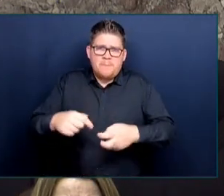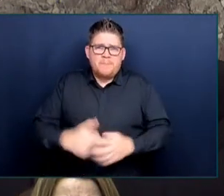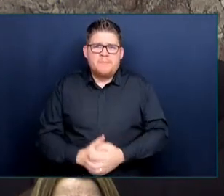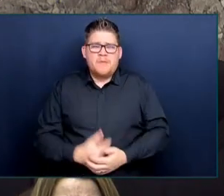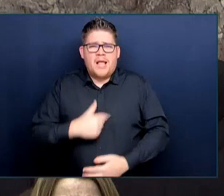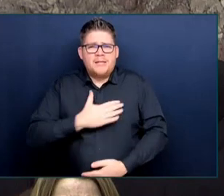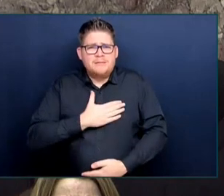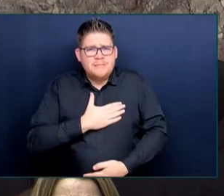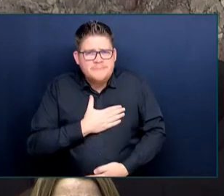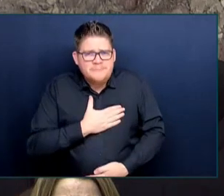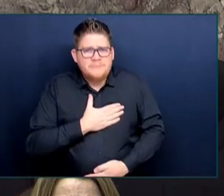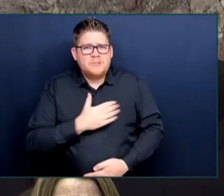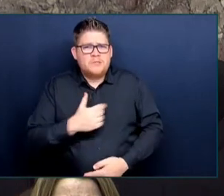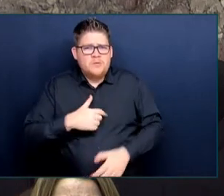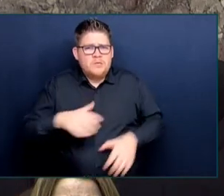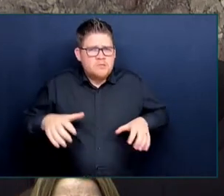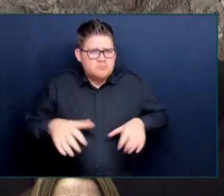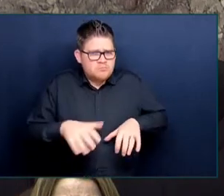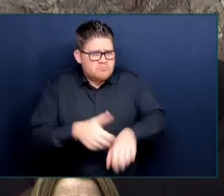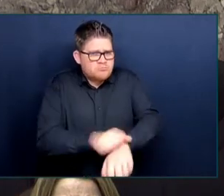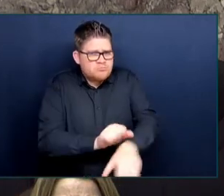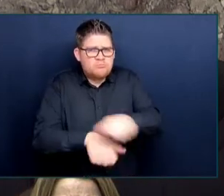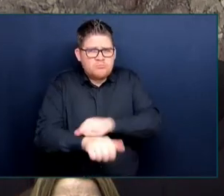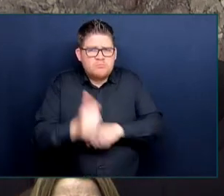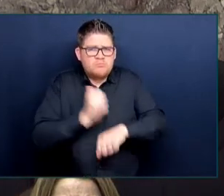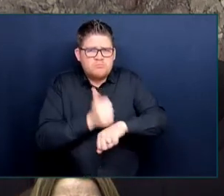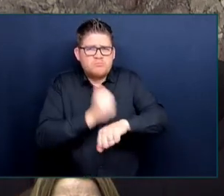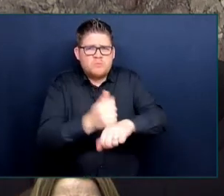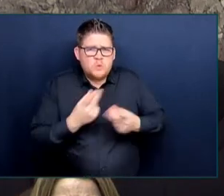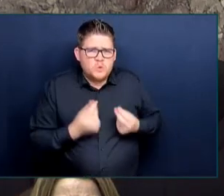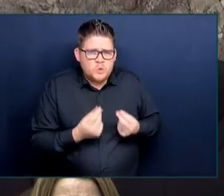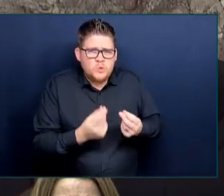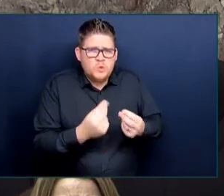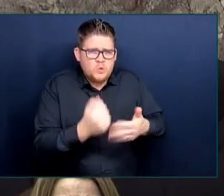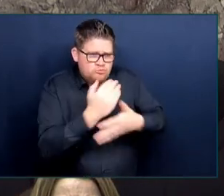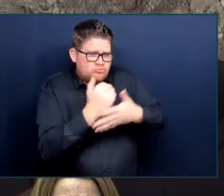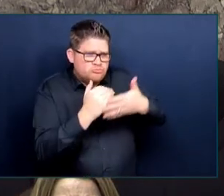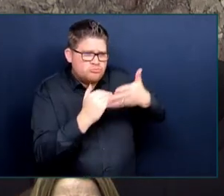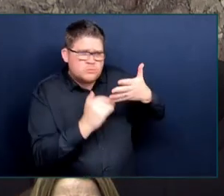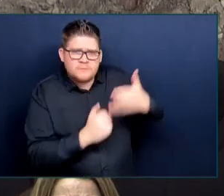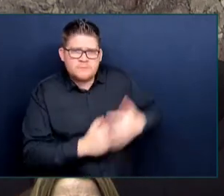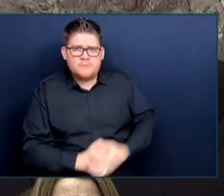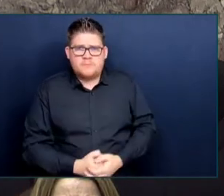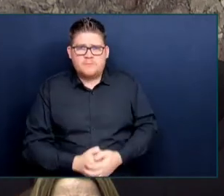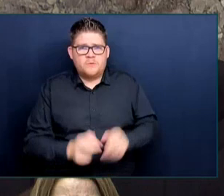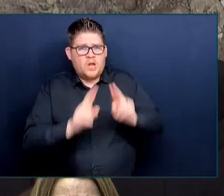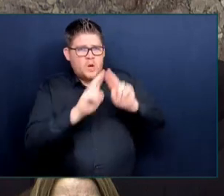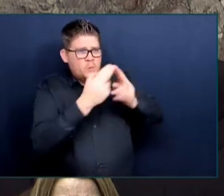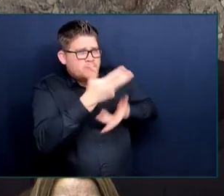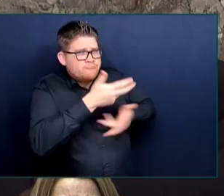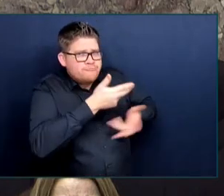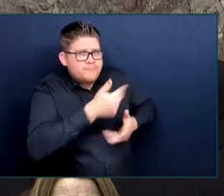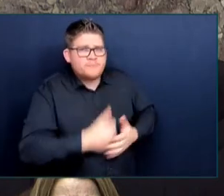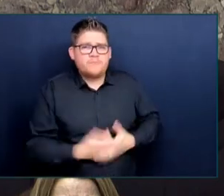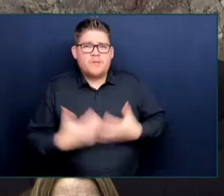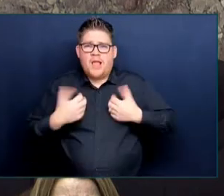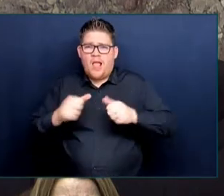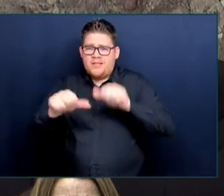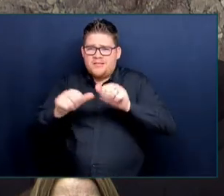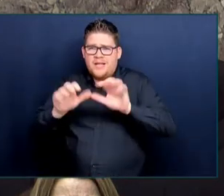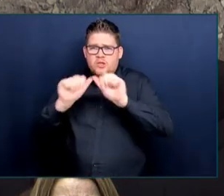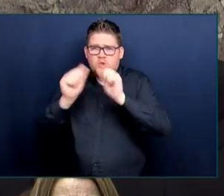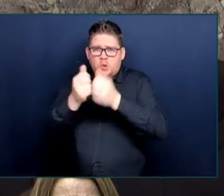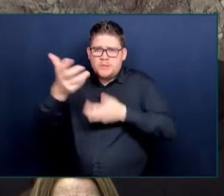implementing. It's one we're implementing with the BC Nurses Union, with the Health Sciences Association, with the HEU, Honourable Speaker.